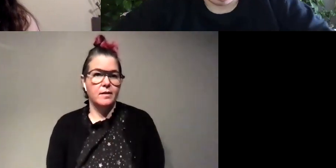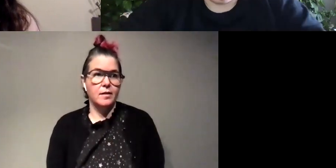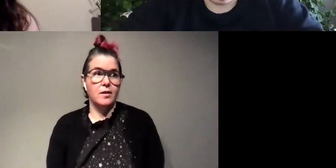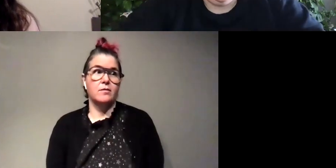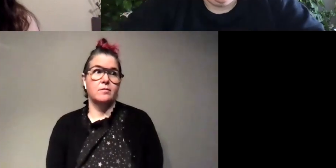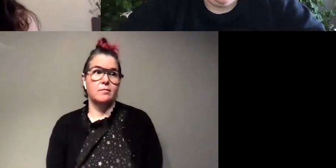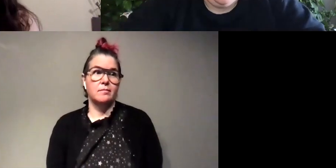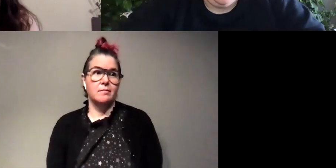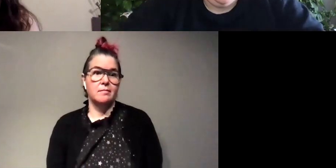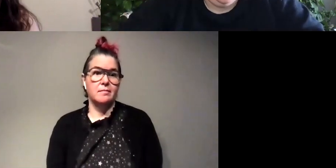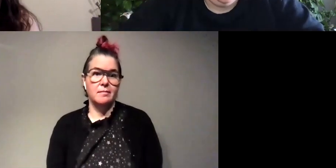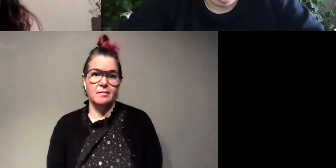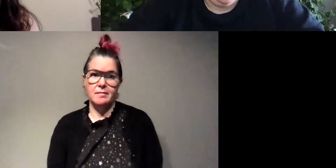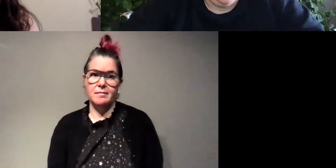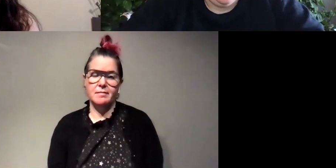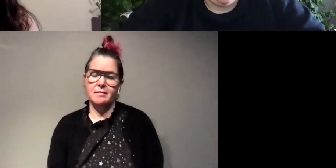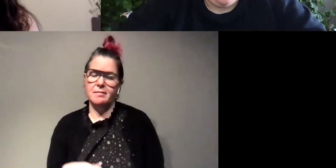oh at least a thousand